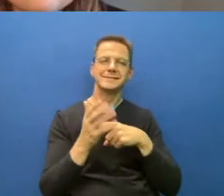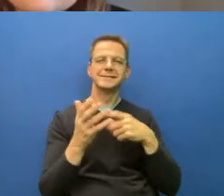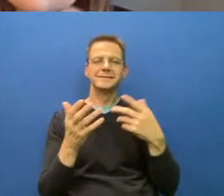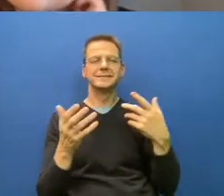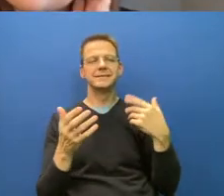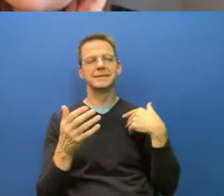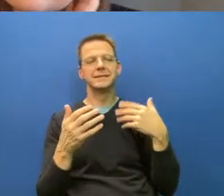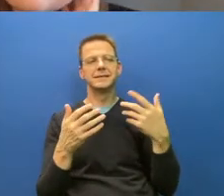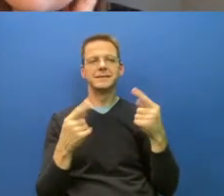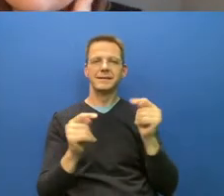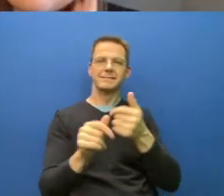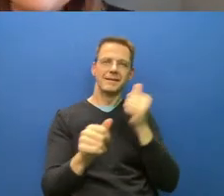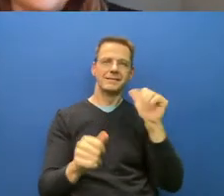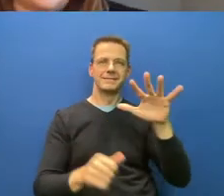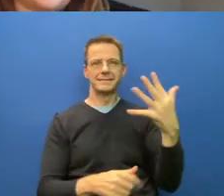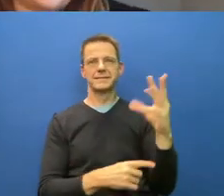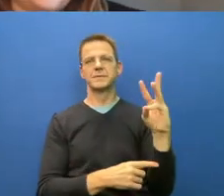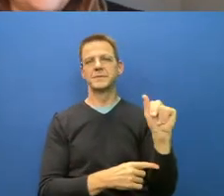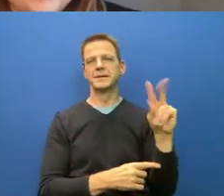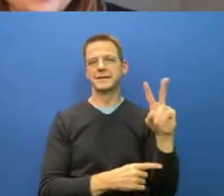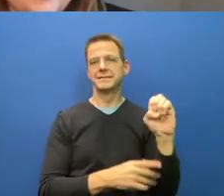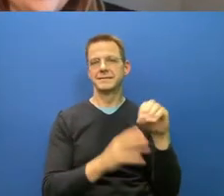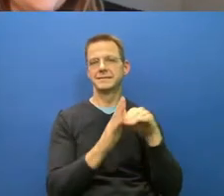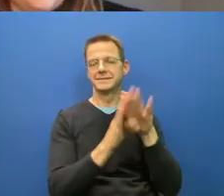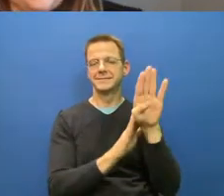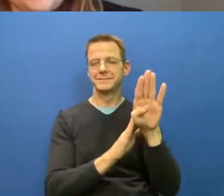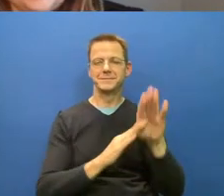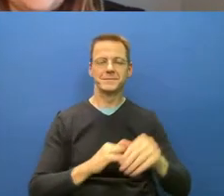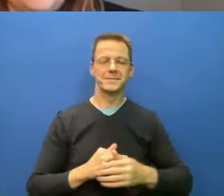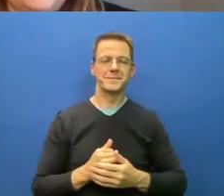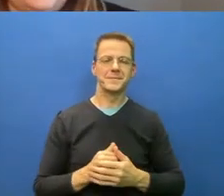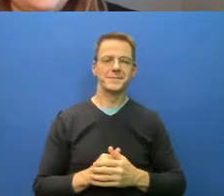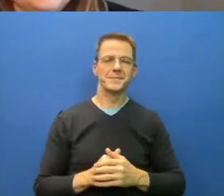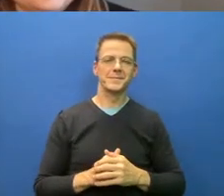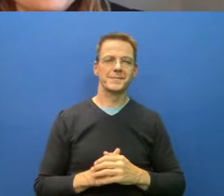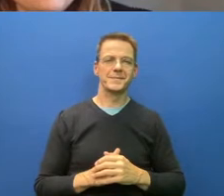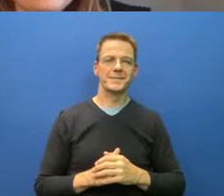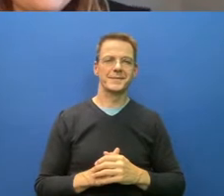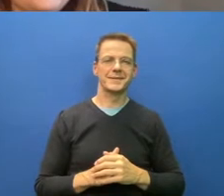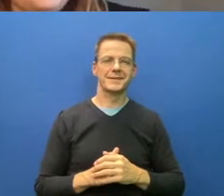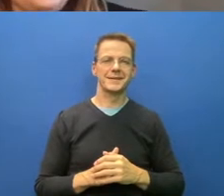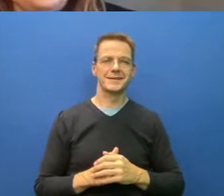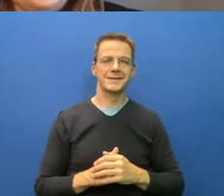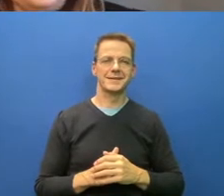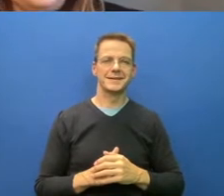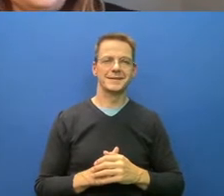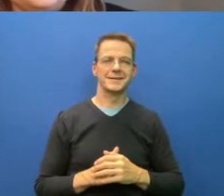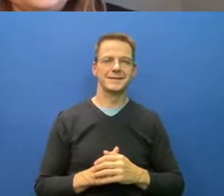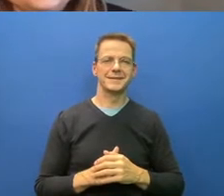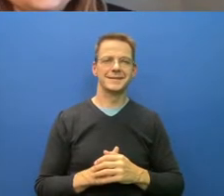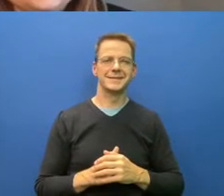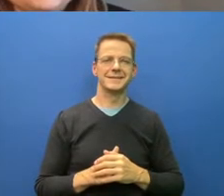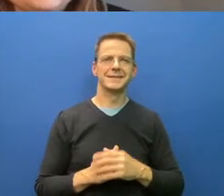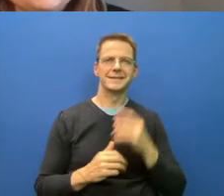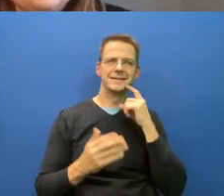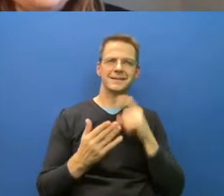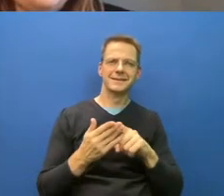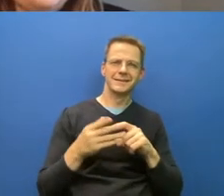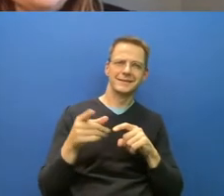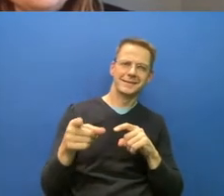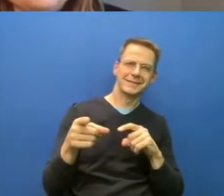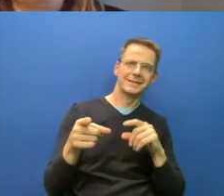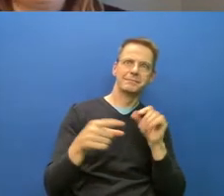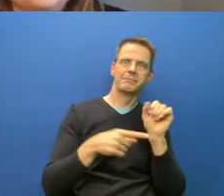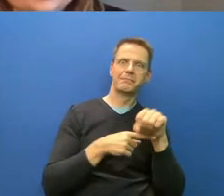Thomas, I could see you nodding furiously through that and it is your first time with us. I would love from a human who